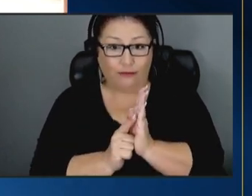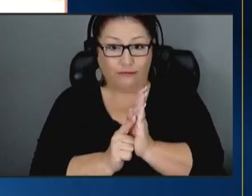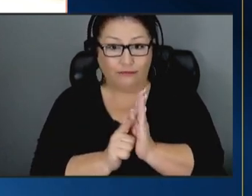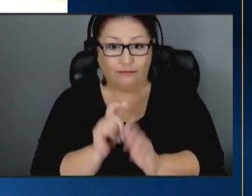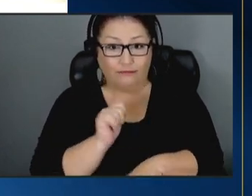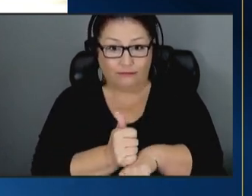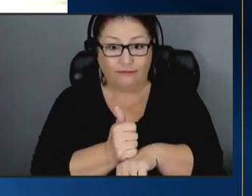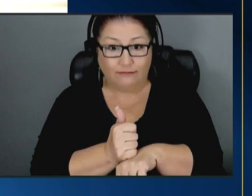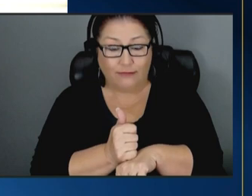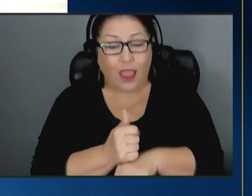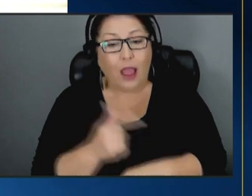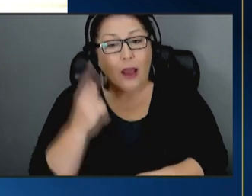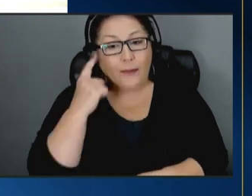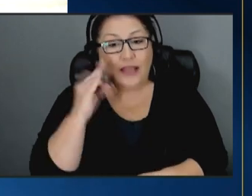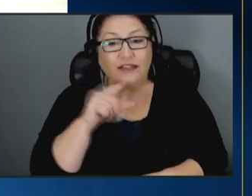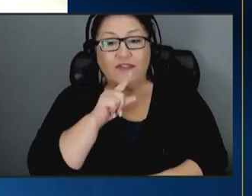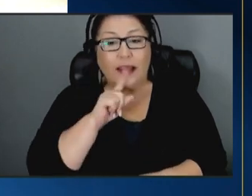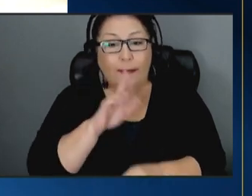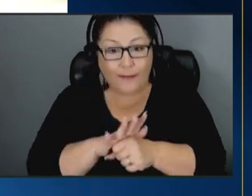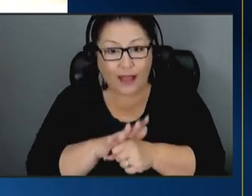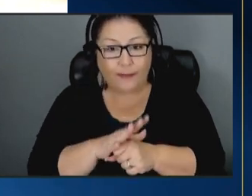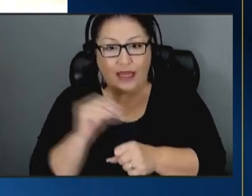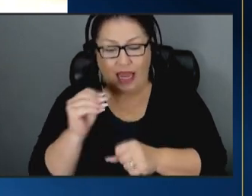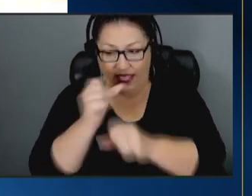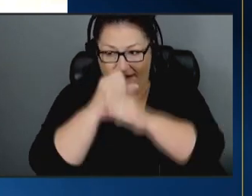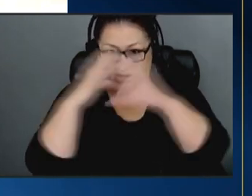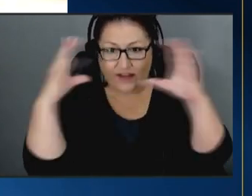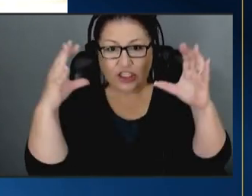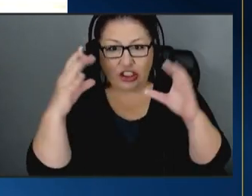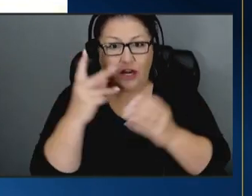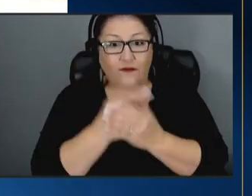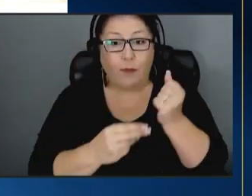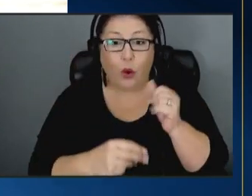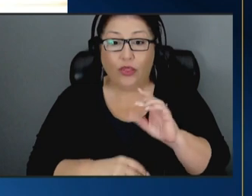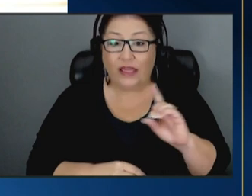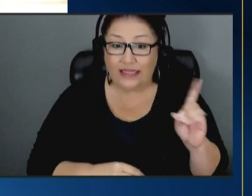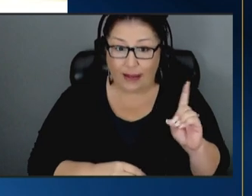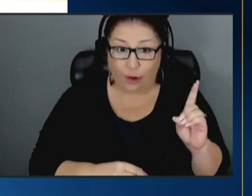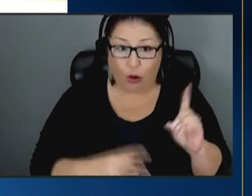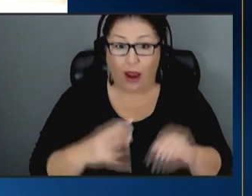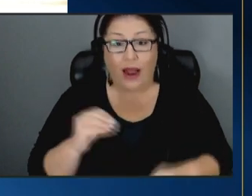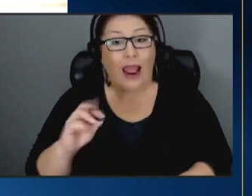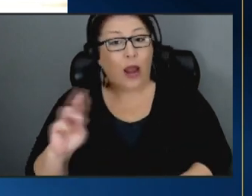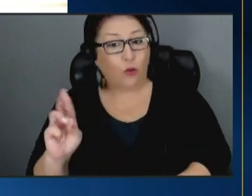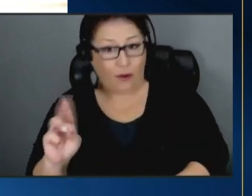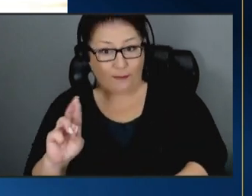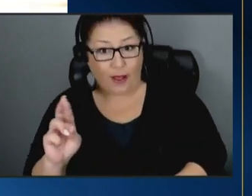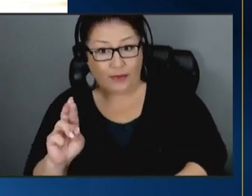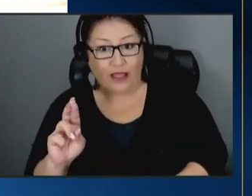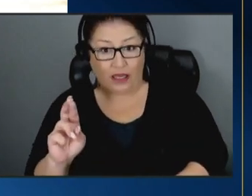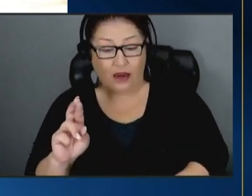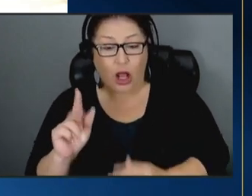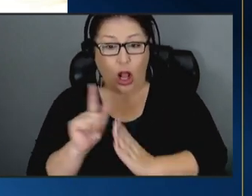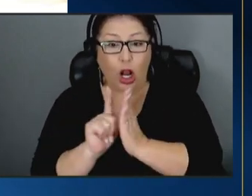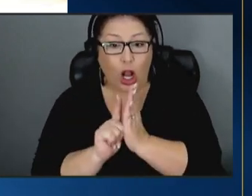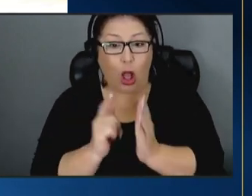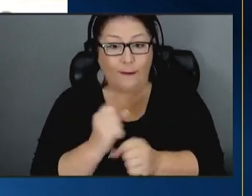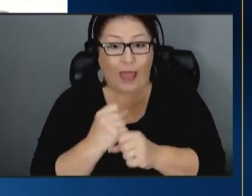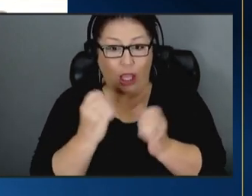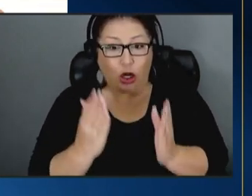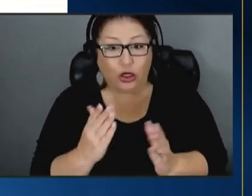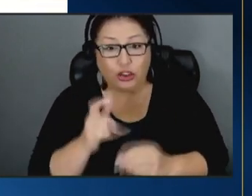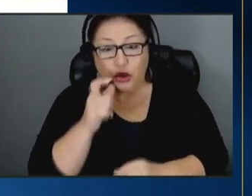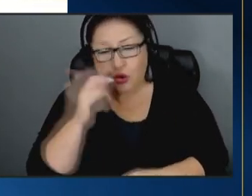because of the commitment and vision of both democratic and republican lawmakers who know that our